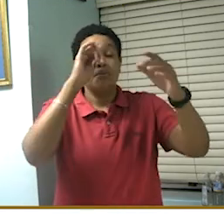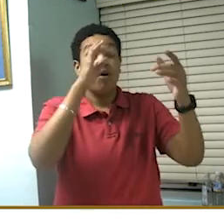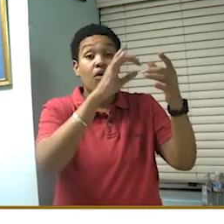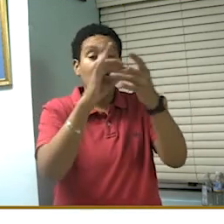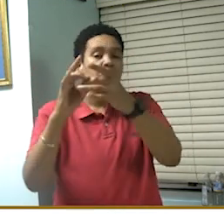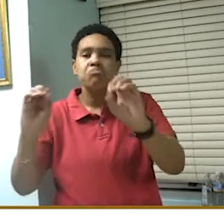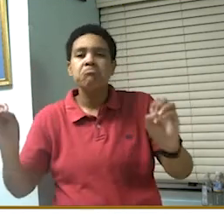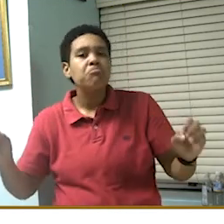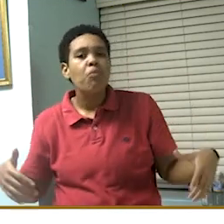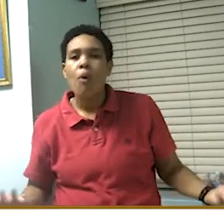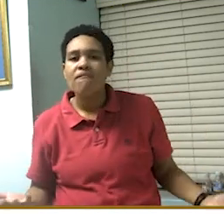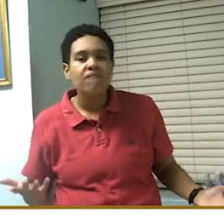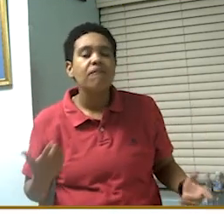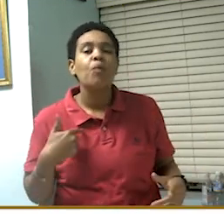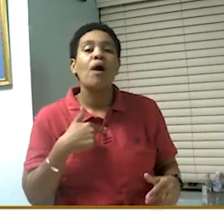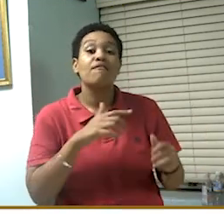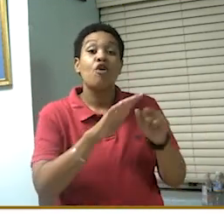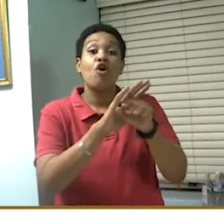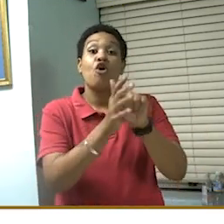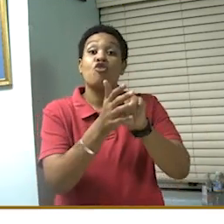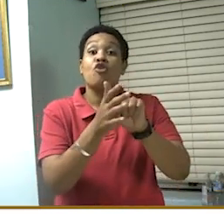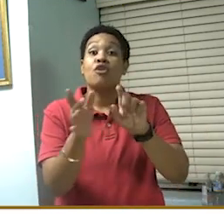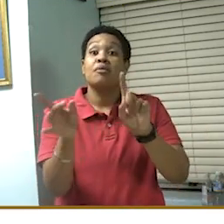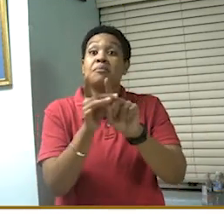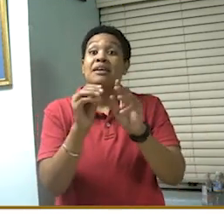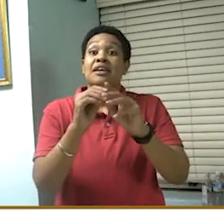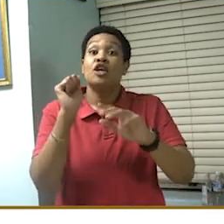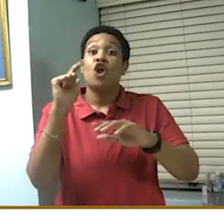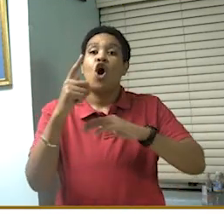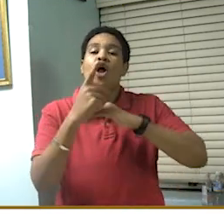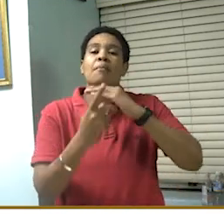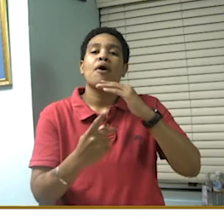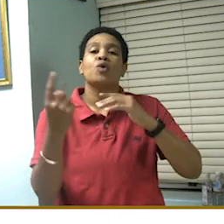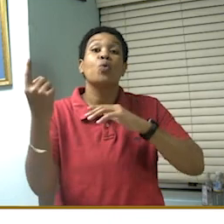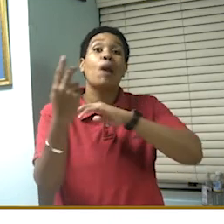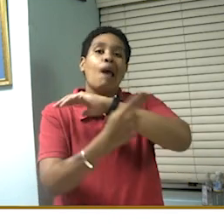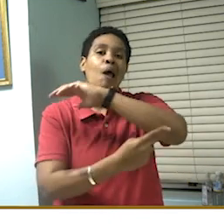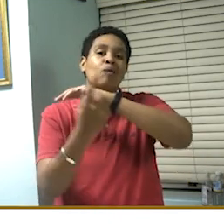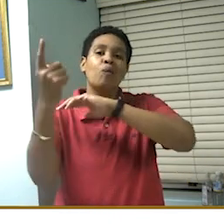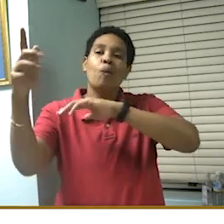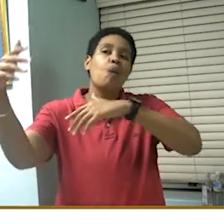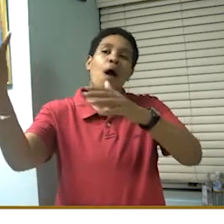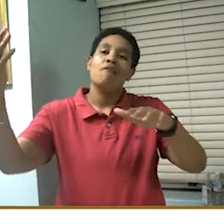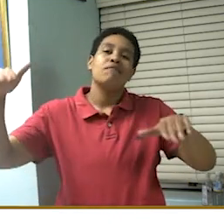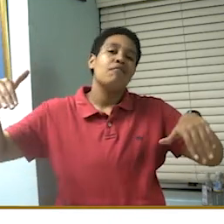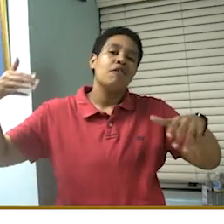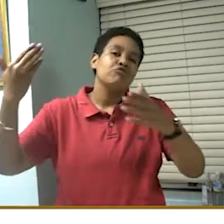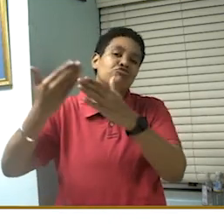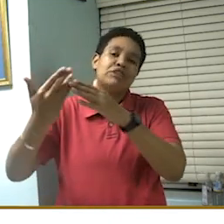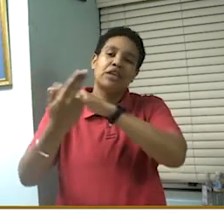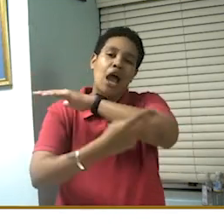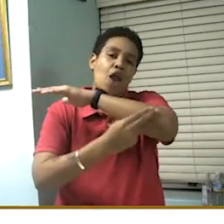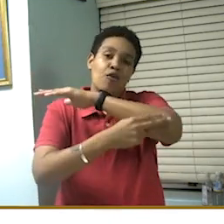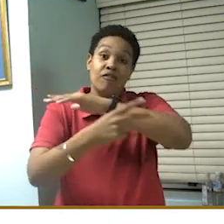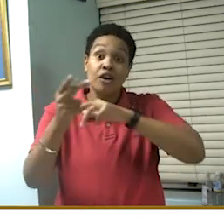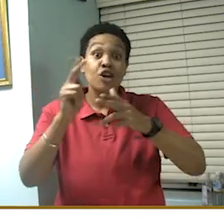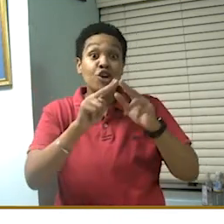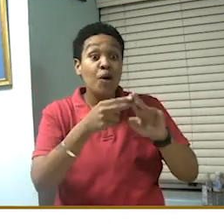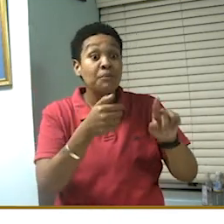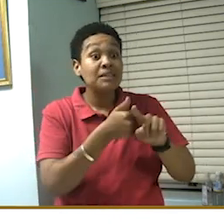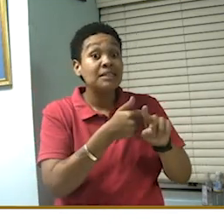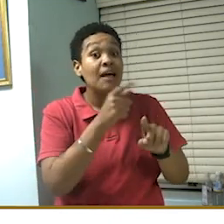We have COVID cases in all parishes except for Hannover. The number of cases